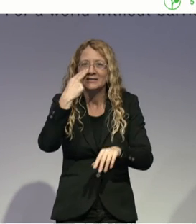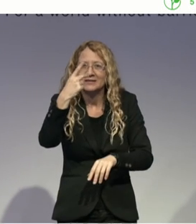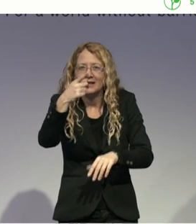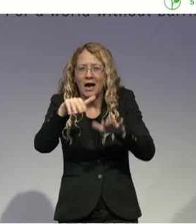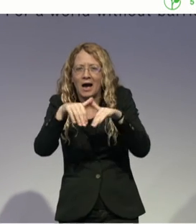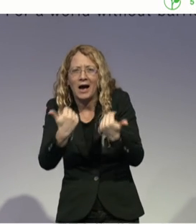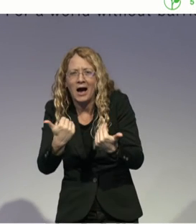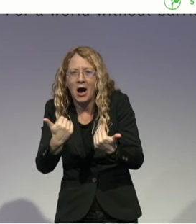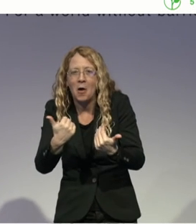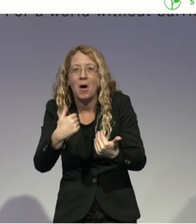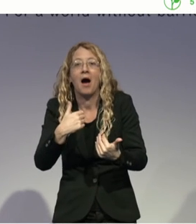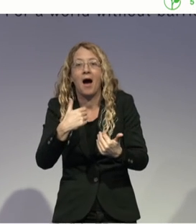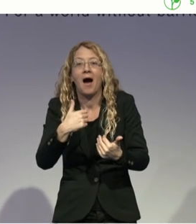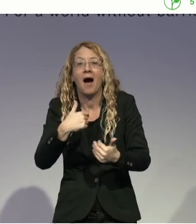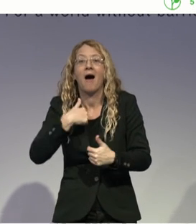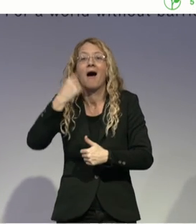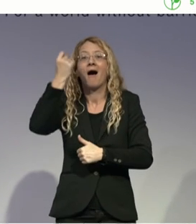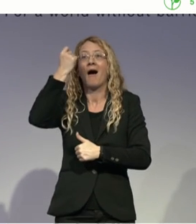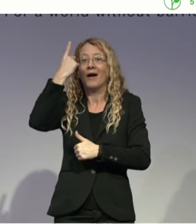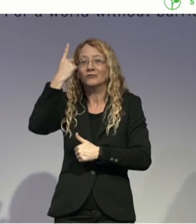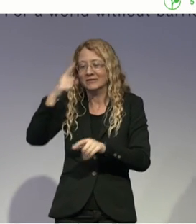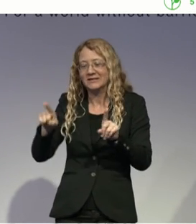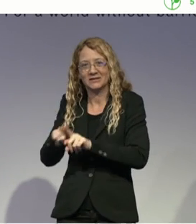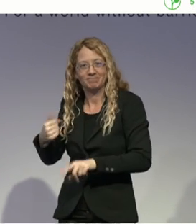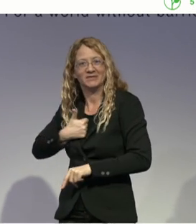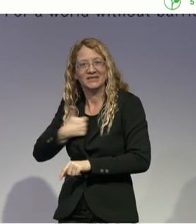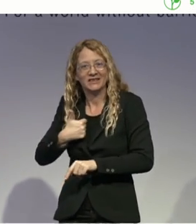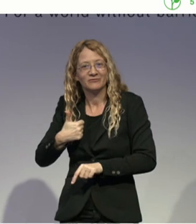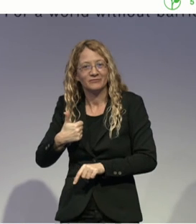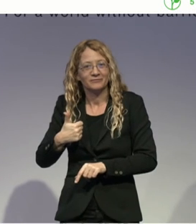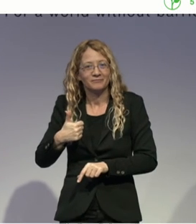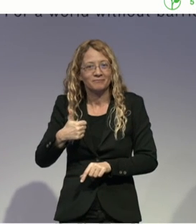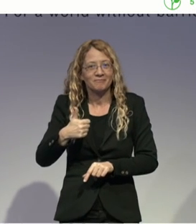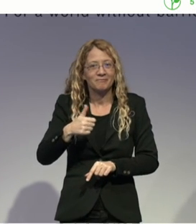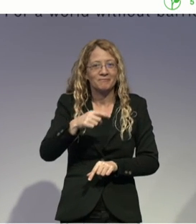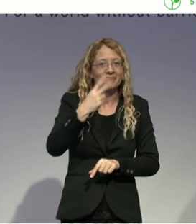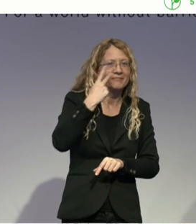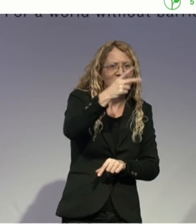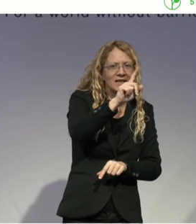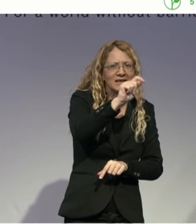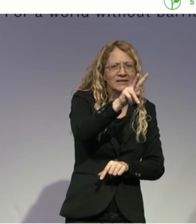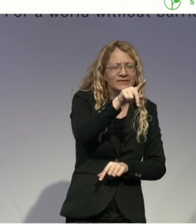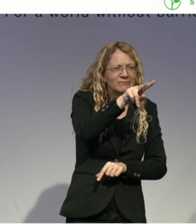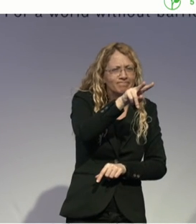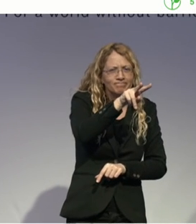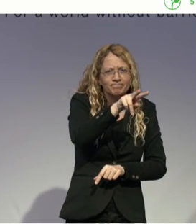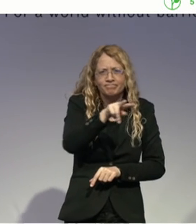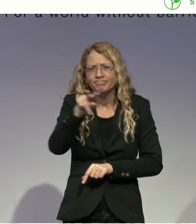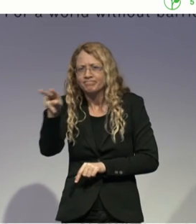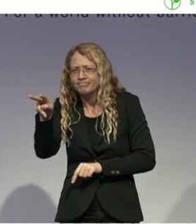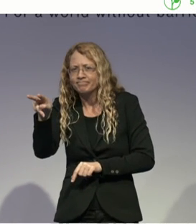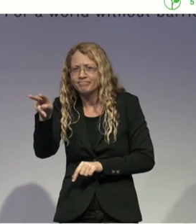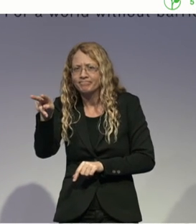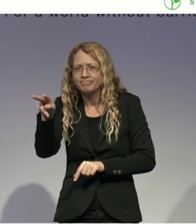the TV, and the TV was giving them some feedback, thanks to the Kinect 3D camera. And after all, we